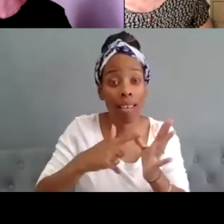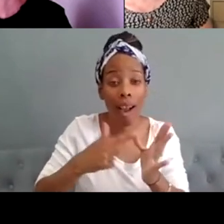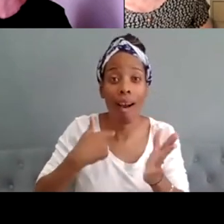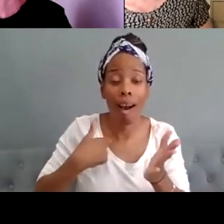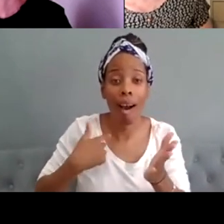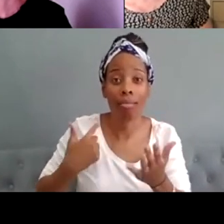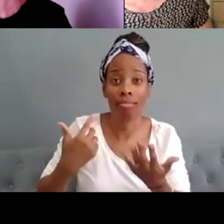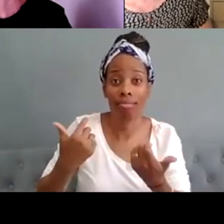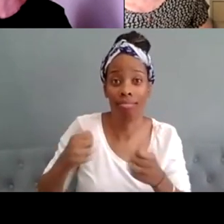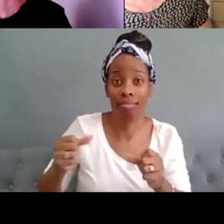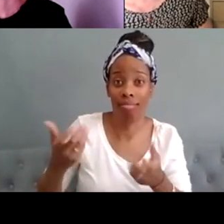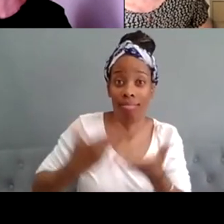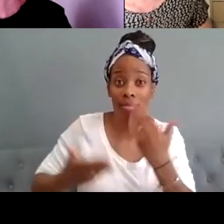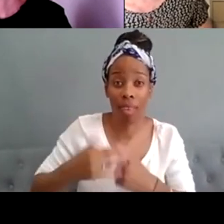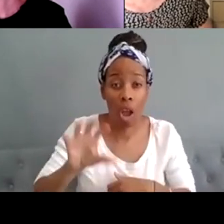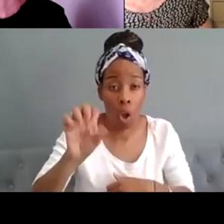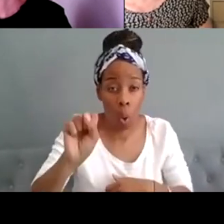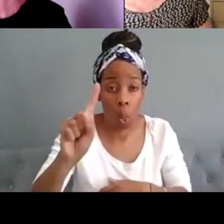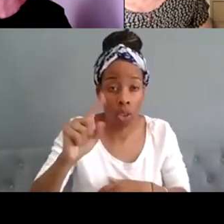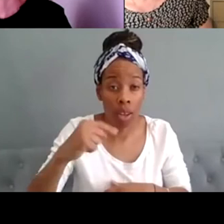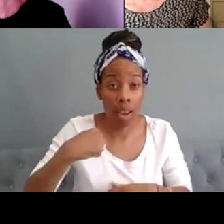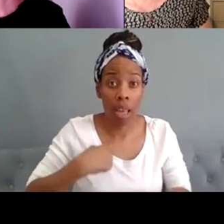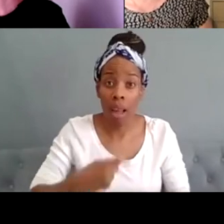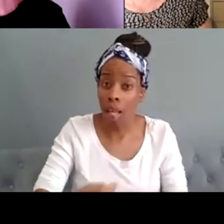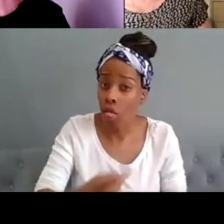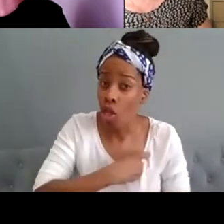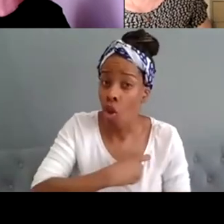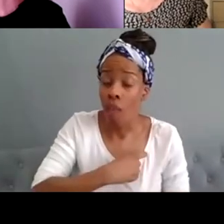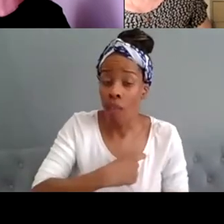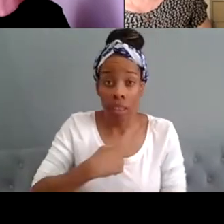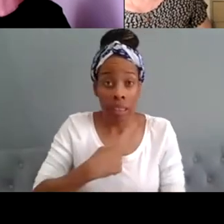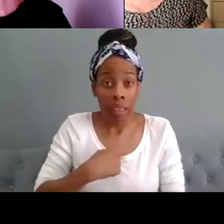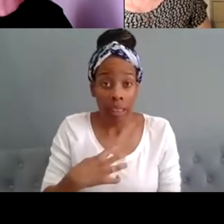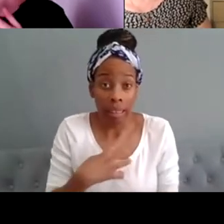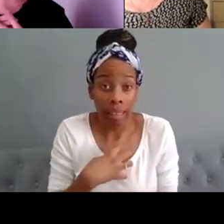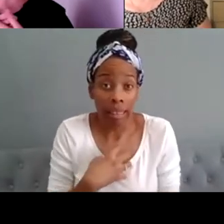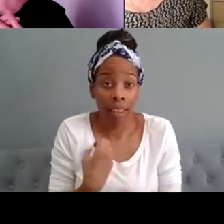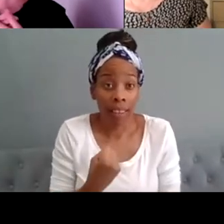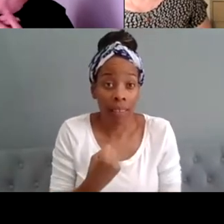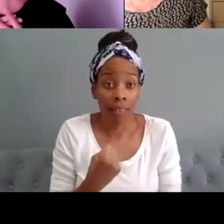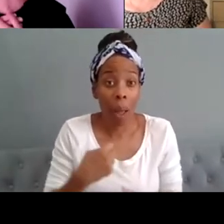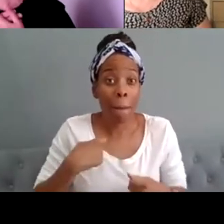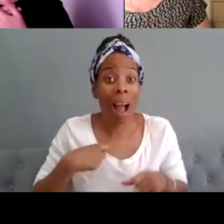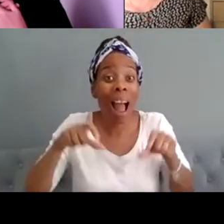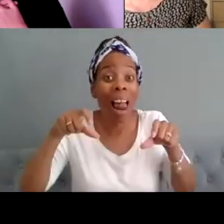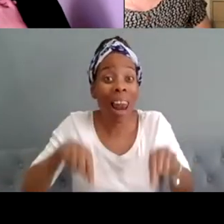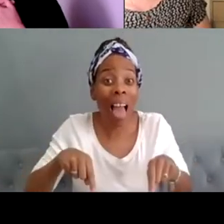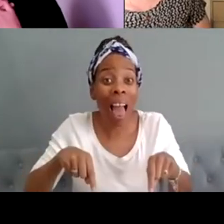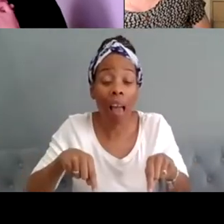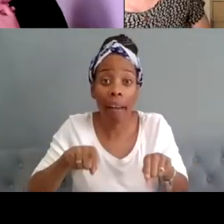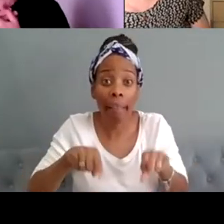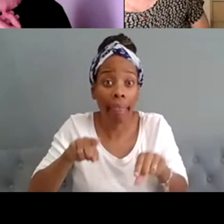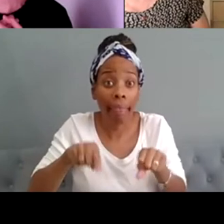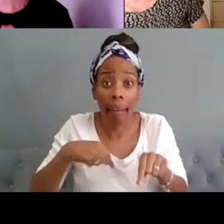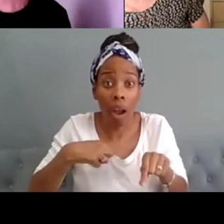bear with me i'm incredibly nervous and anxious uh in fact my legs i can't quite feel them right now my